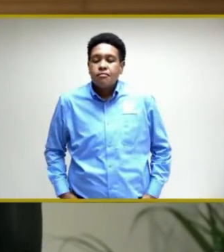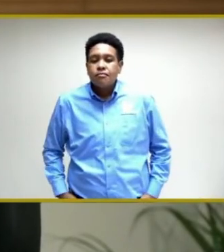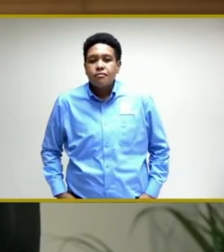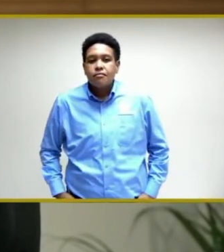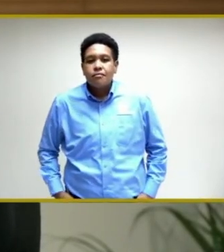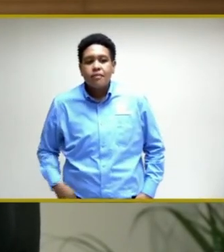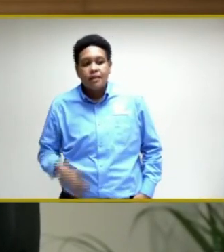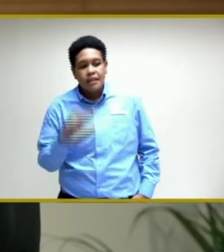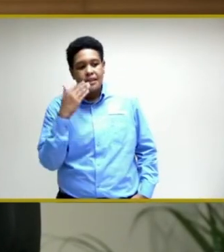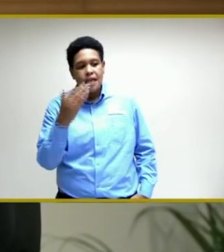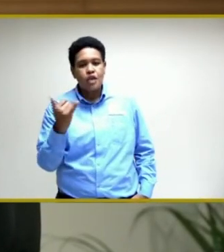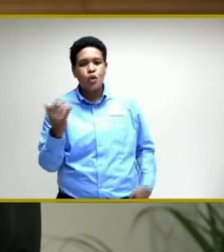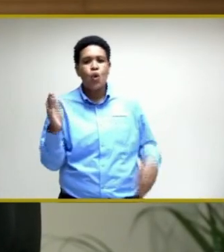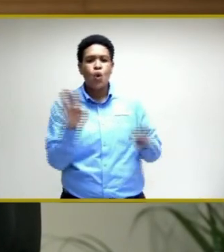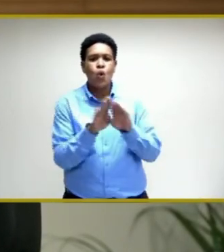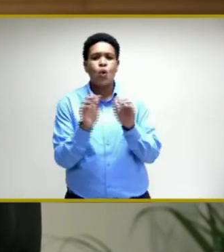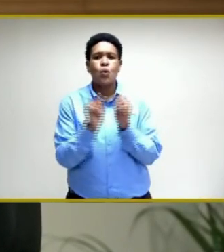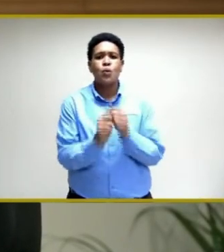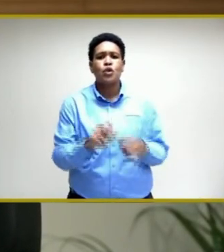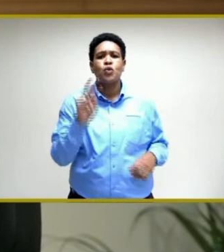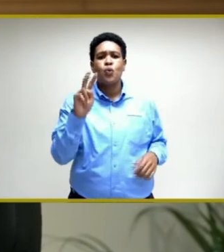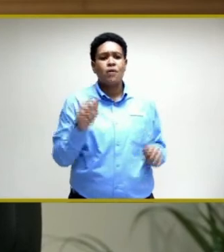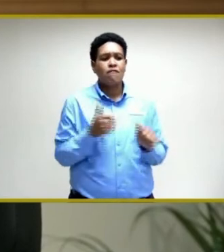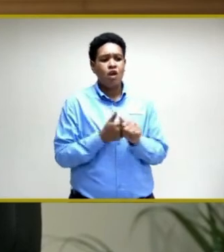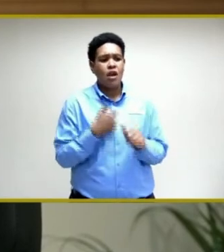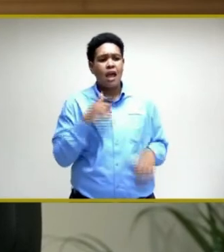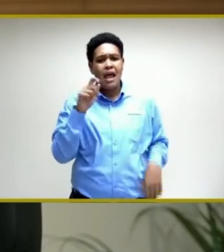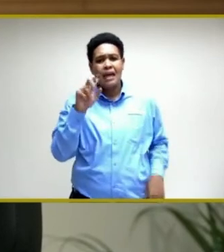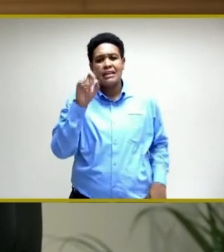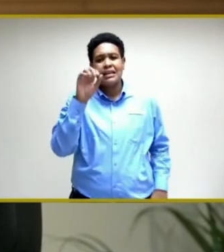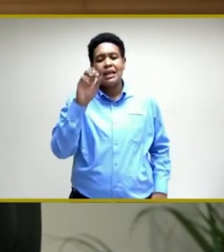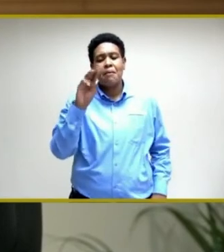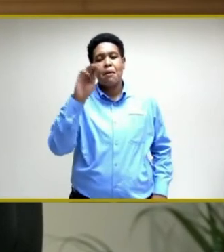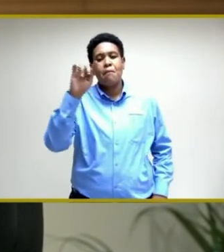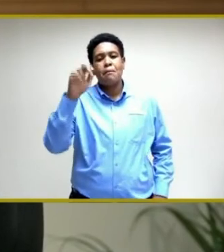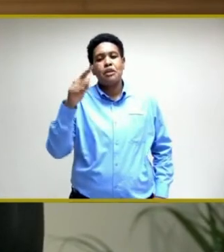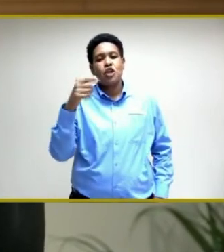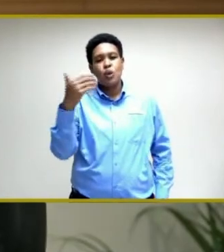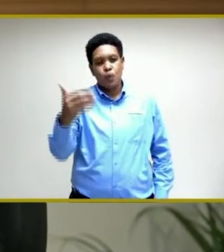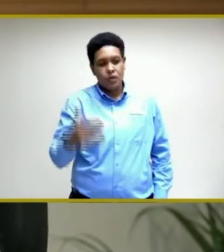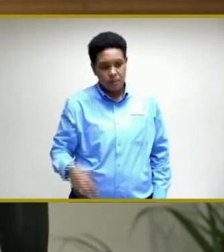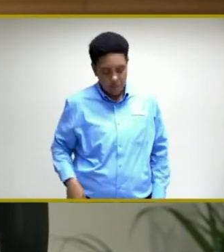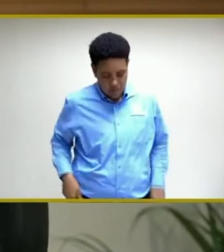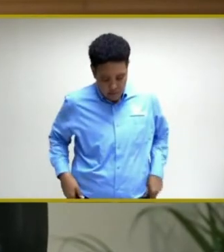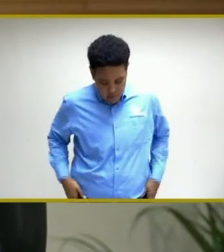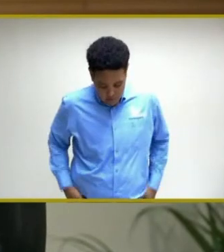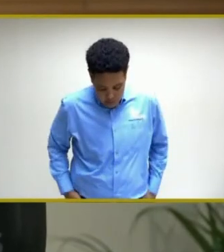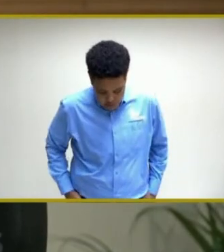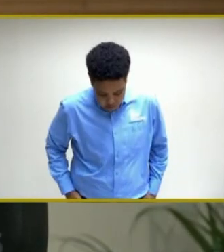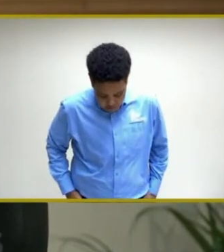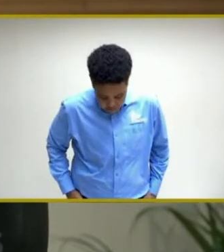Thank you very much. We're to close now with the two follow-ups. I'm going to ask Dame and Mitchell. go ahead. Oh.